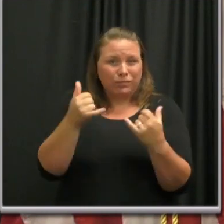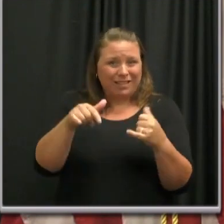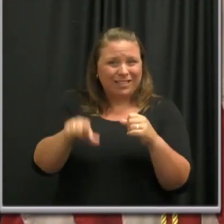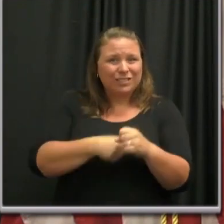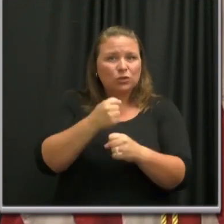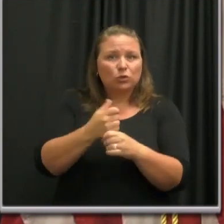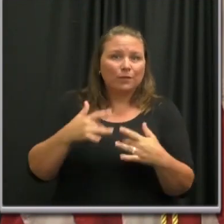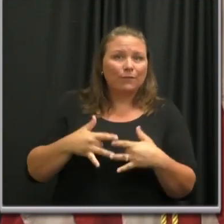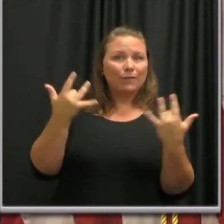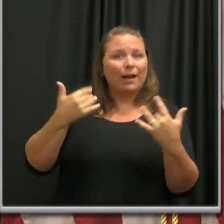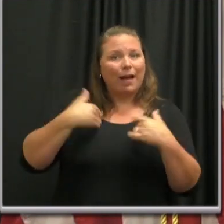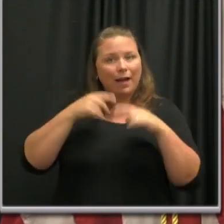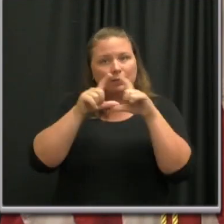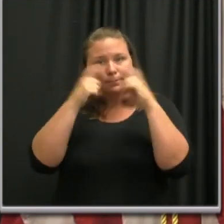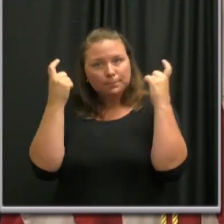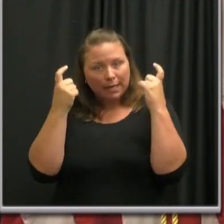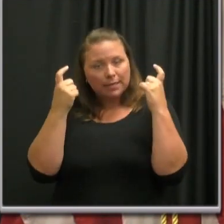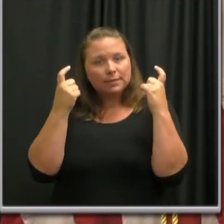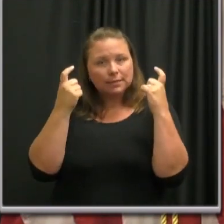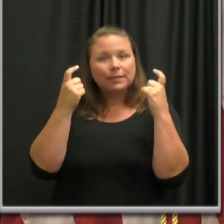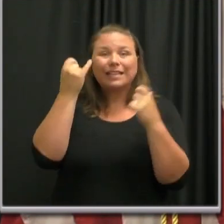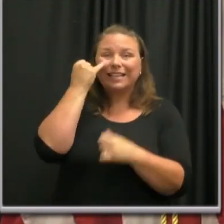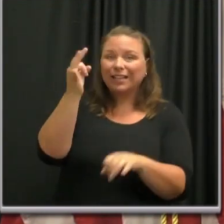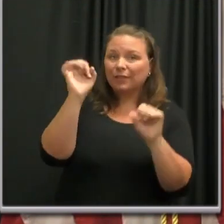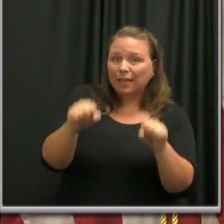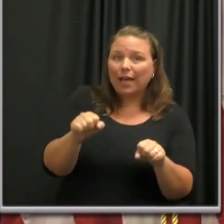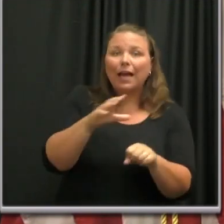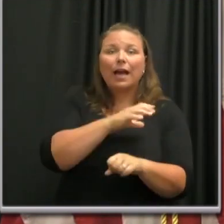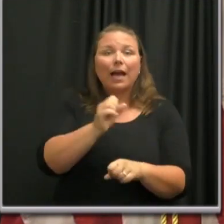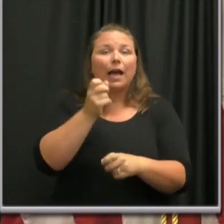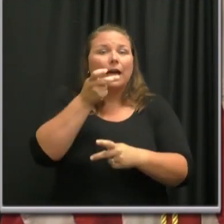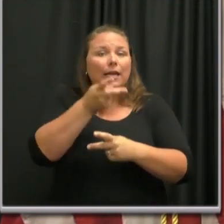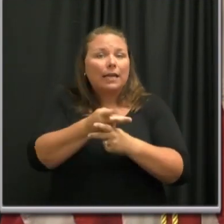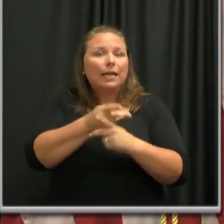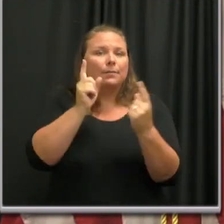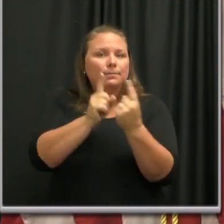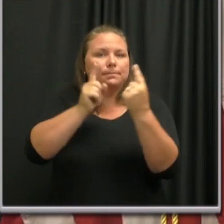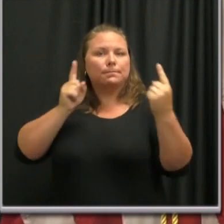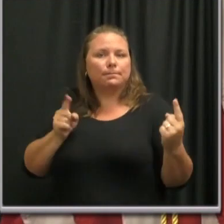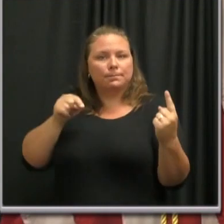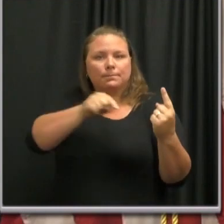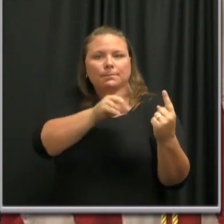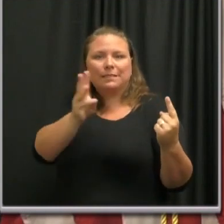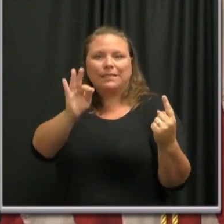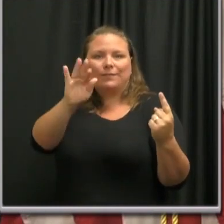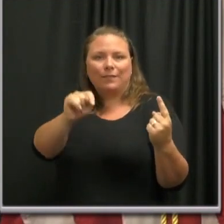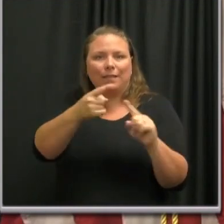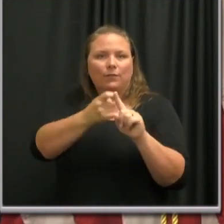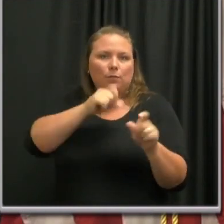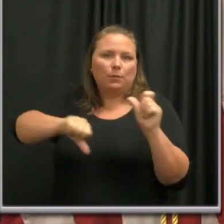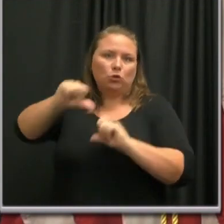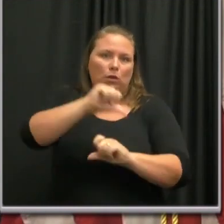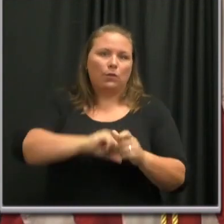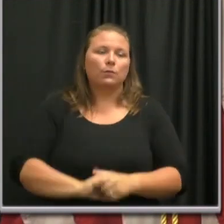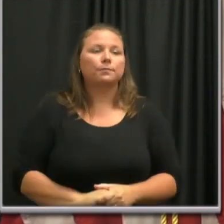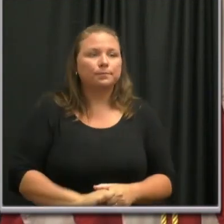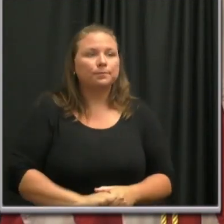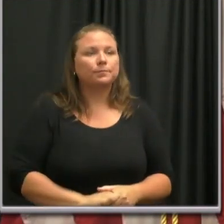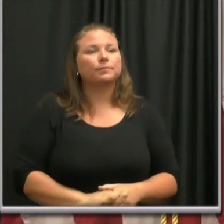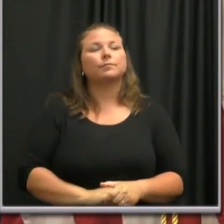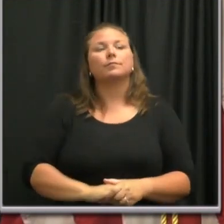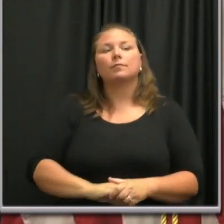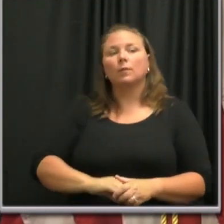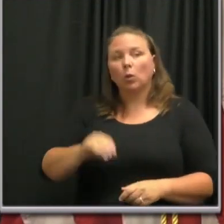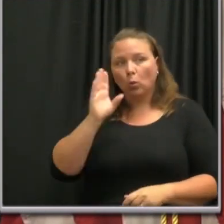event to wear a face covering whenever possible and make sure you maintain a safe social distance from one another. There'll be